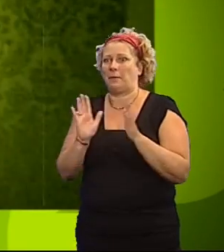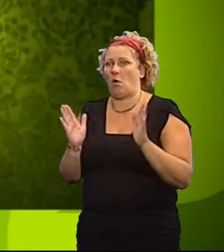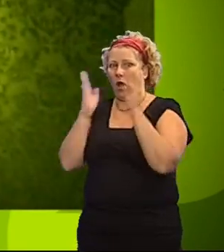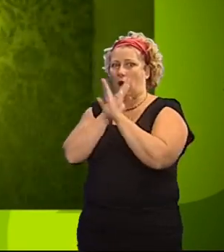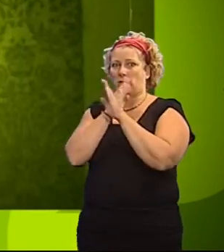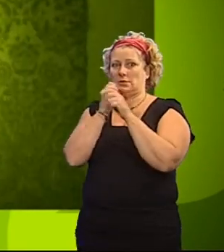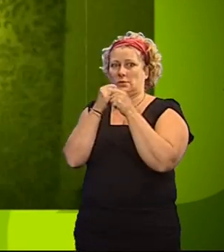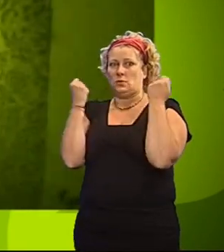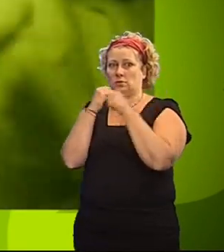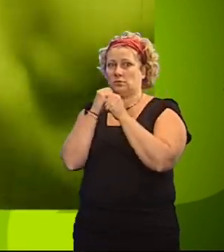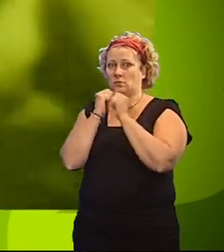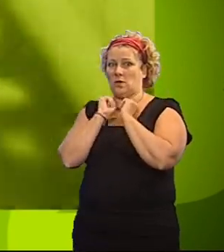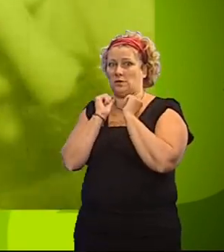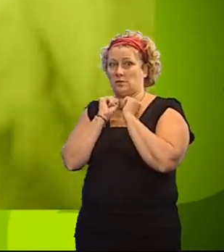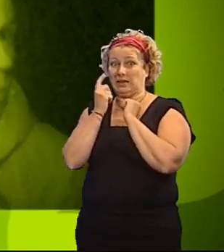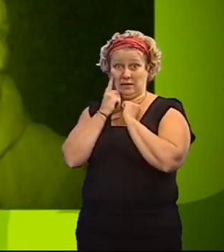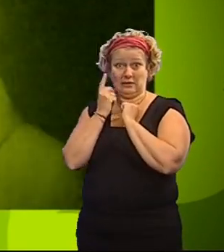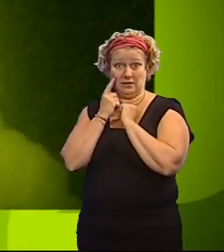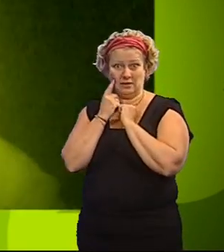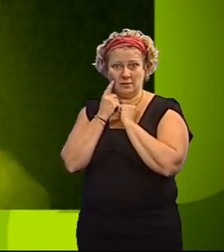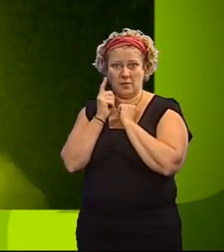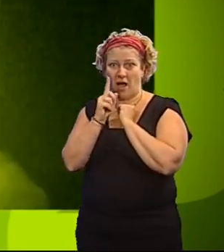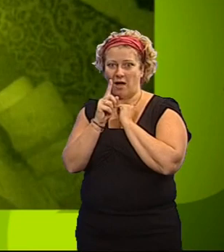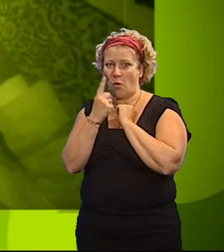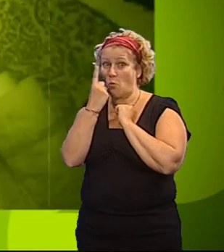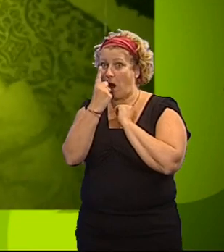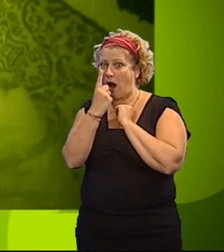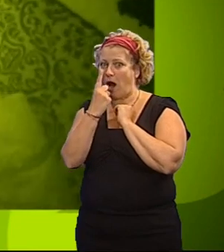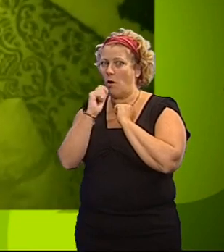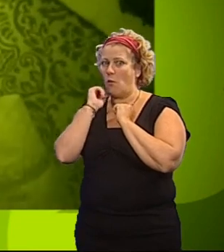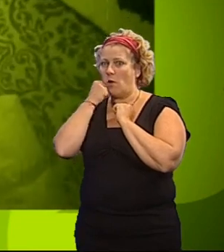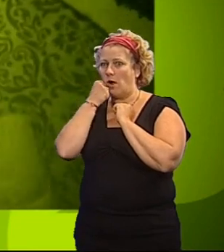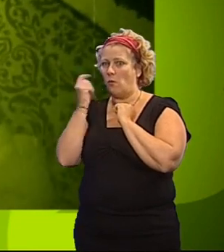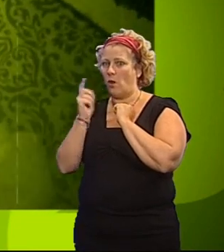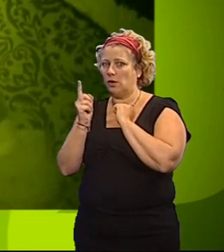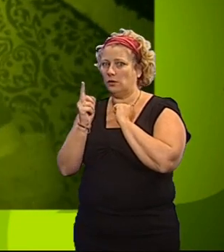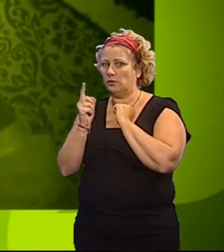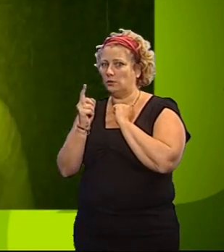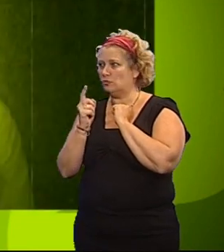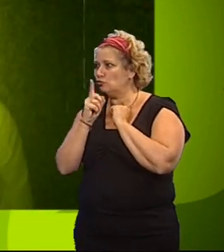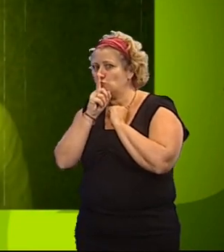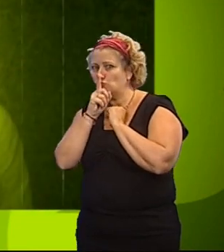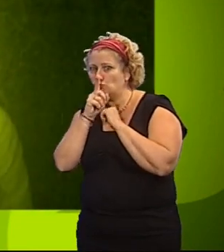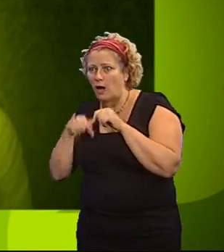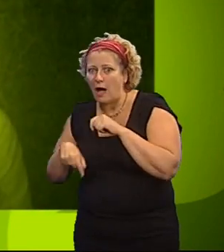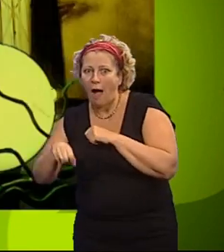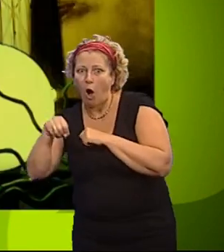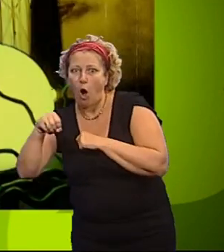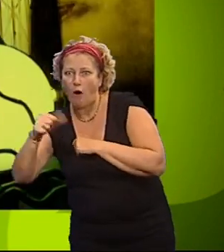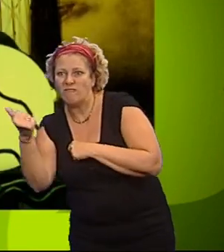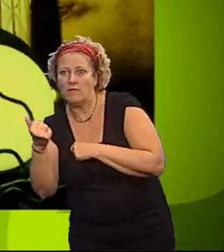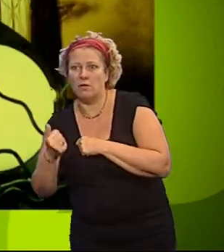And wait. Sounds easy, doesn't it? Except one of them will be working against the others.